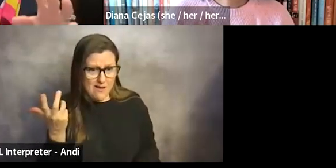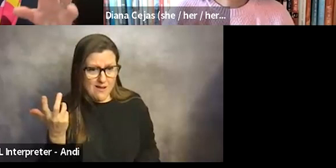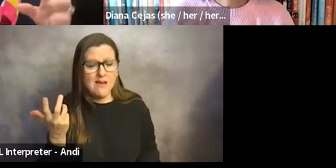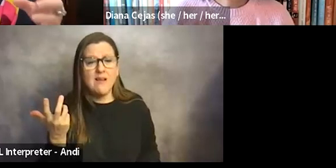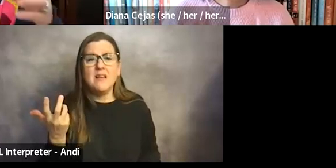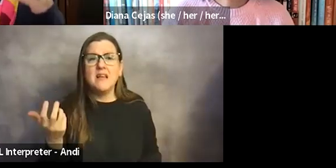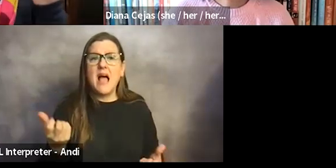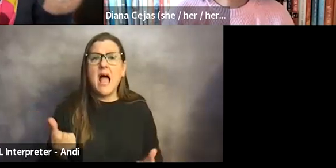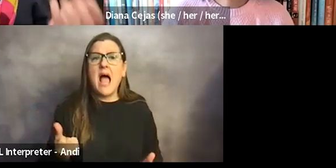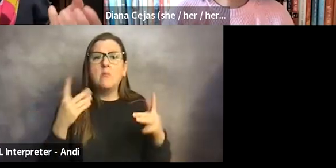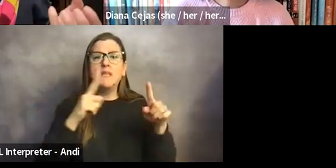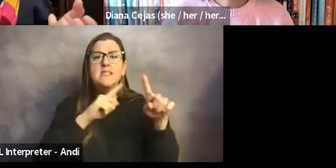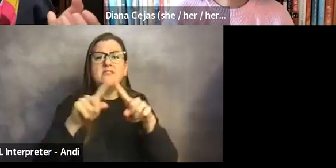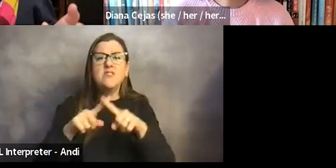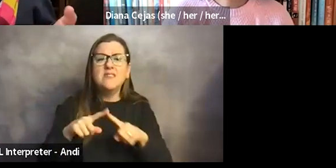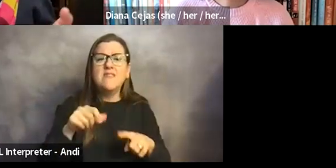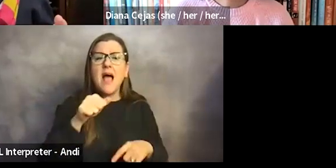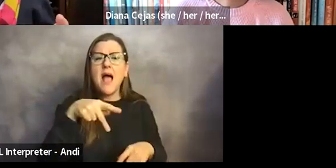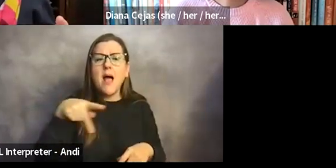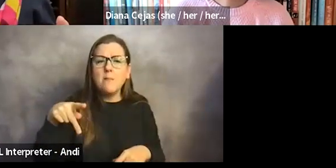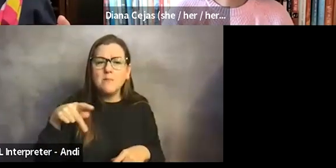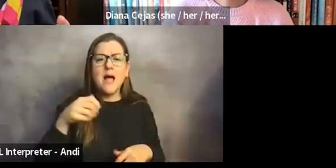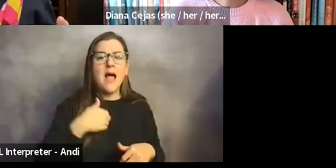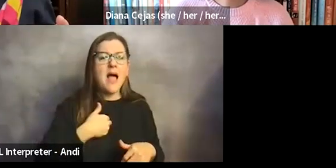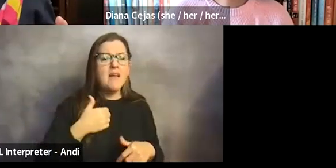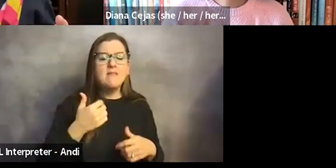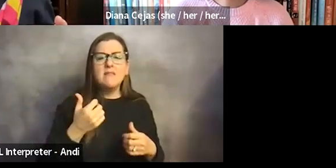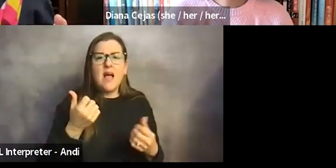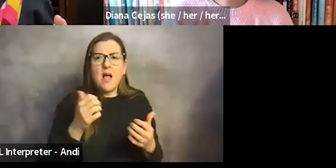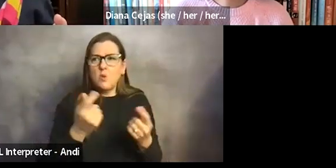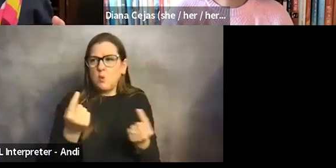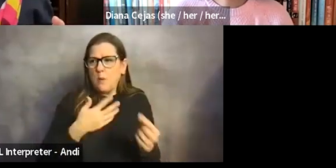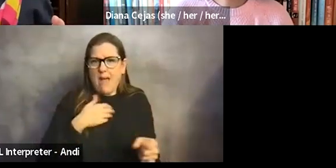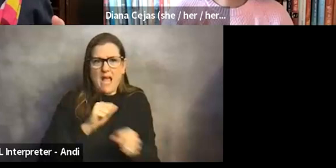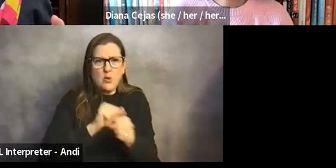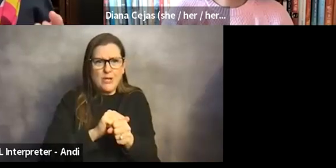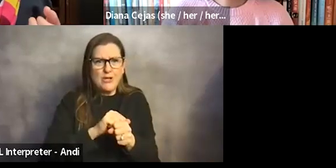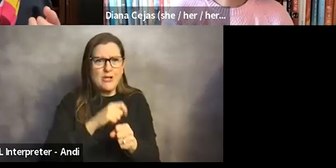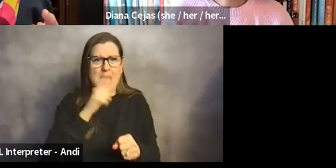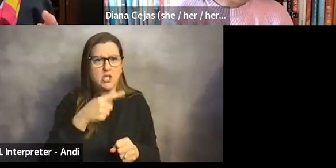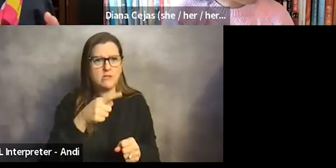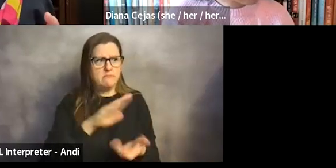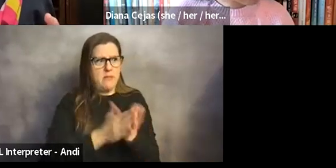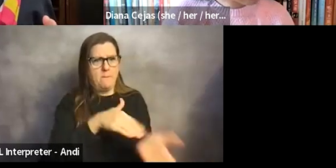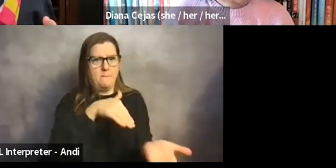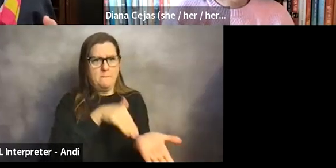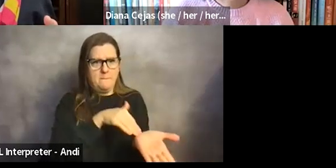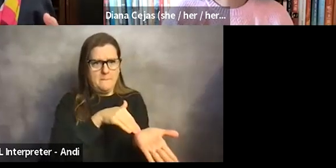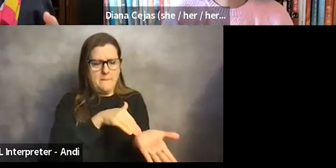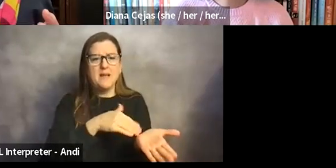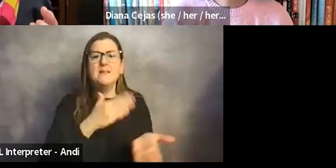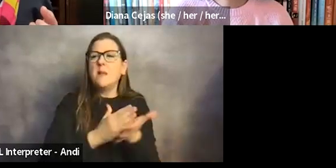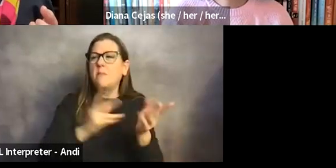different applications, how many things you can do with a career in medicine. And so when others were telling me that it's too physically